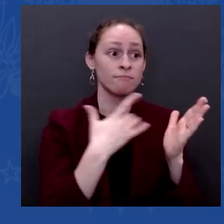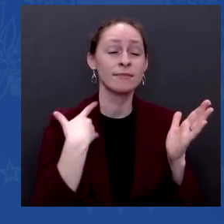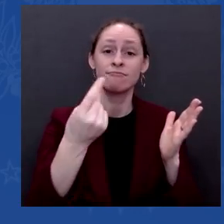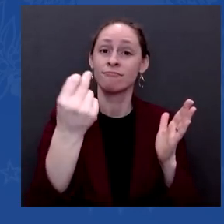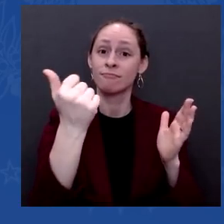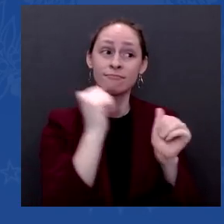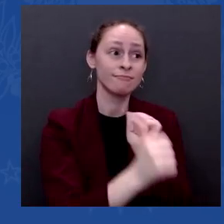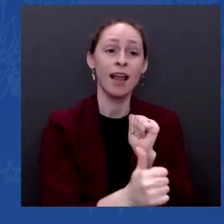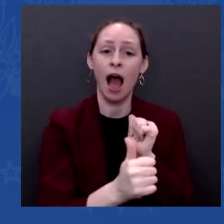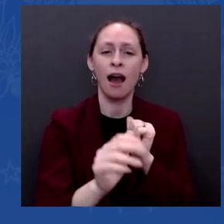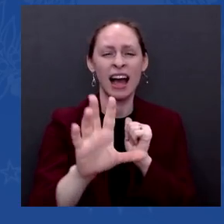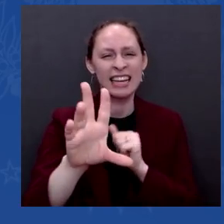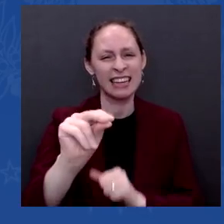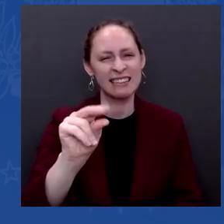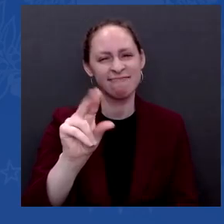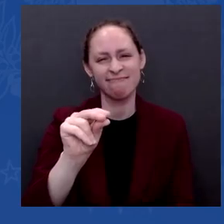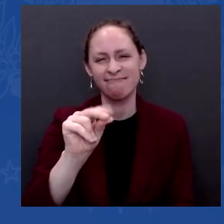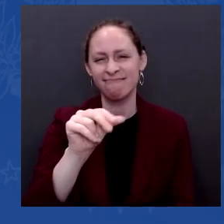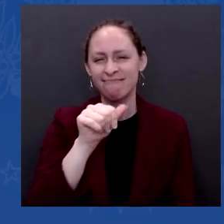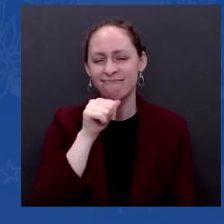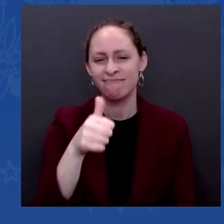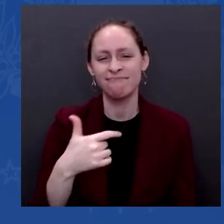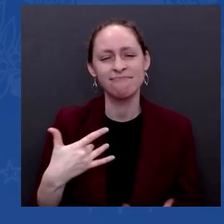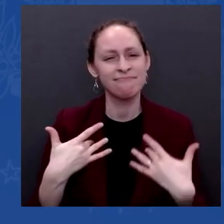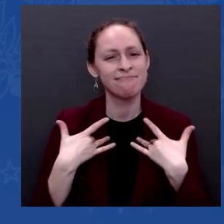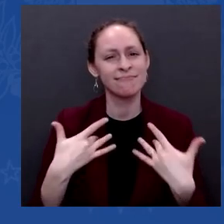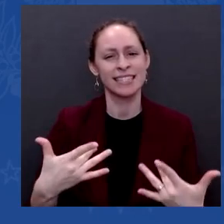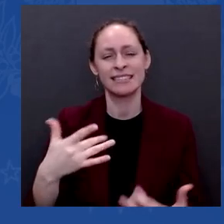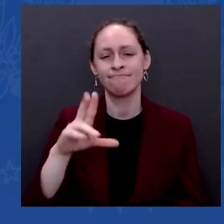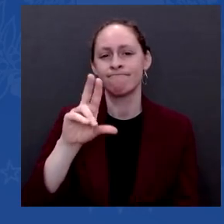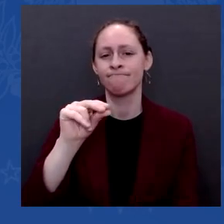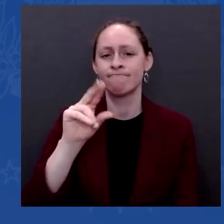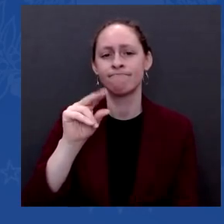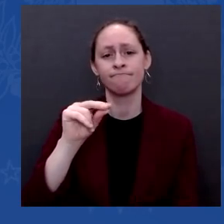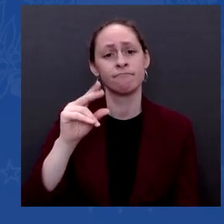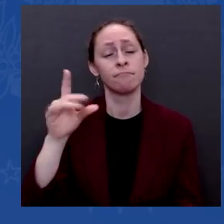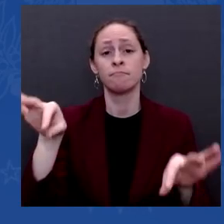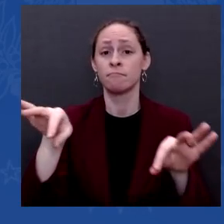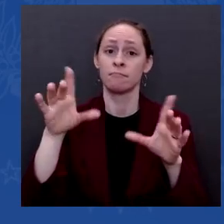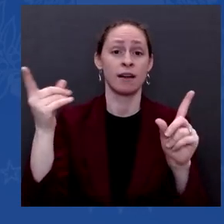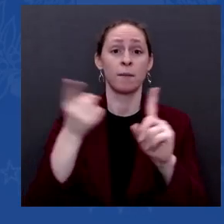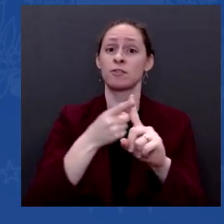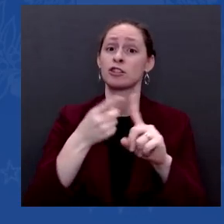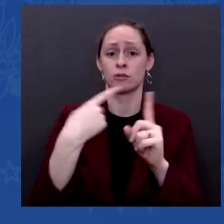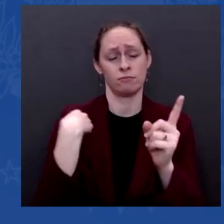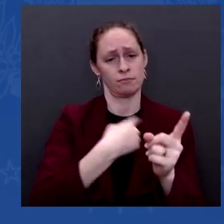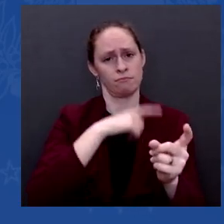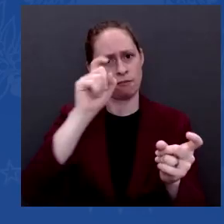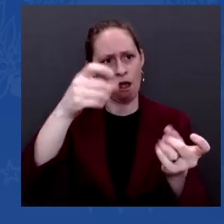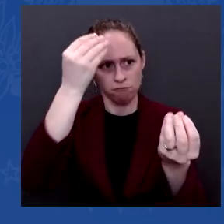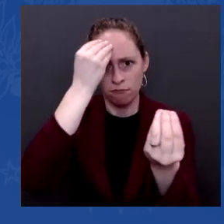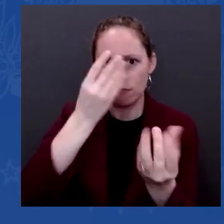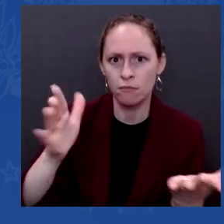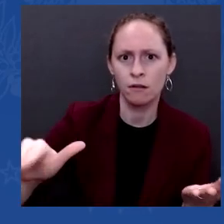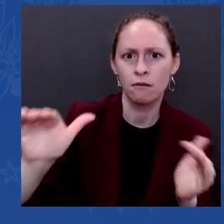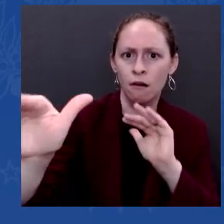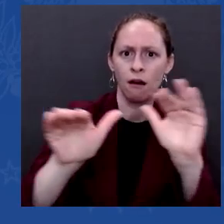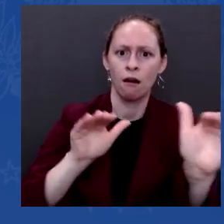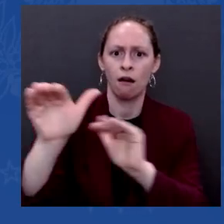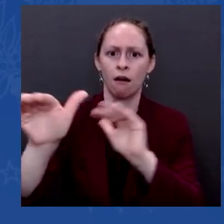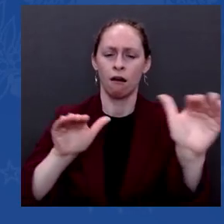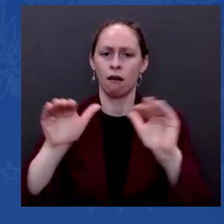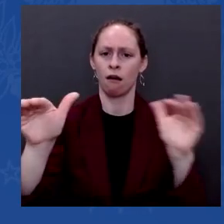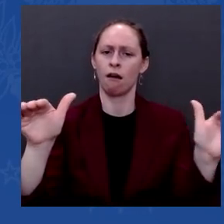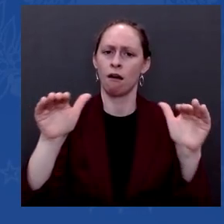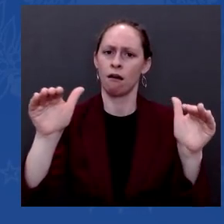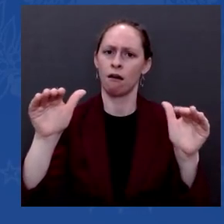the public of what's at stake in stark terms. And let them make judgments and let them know who's for them and who's